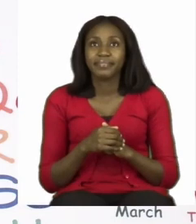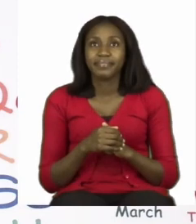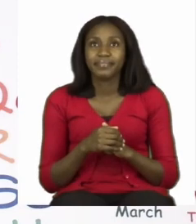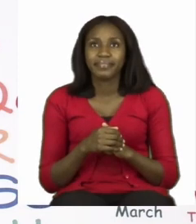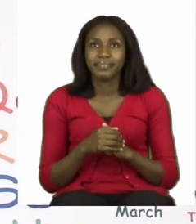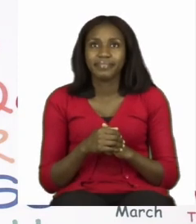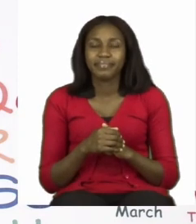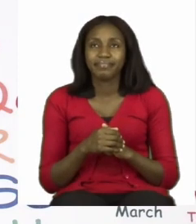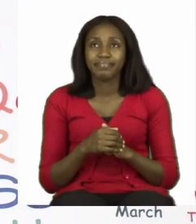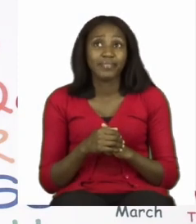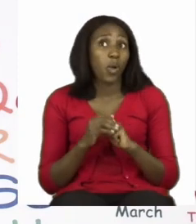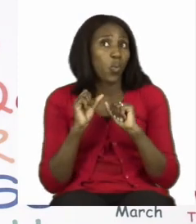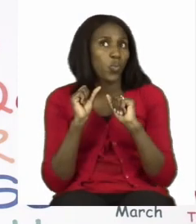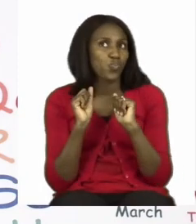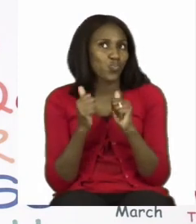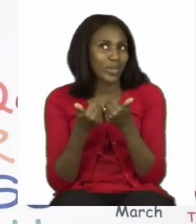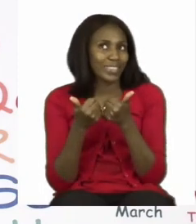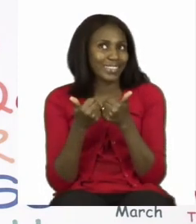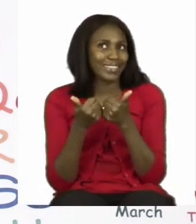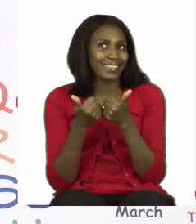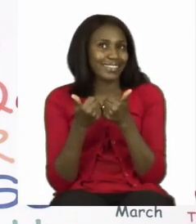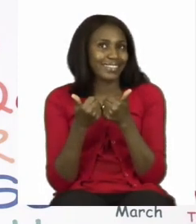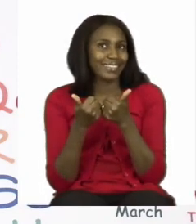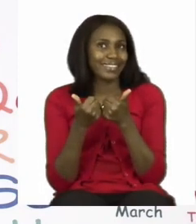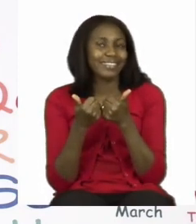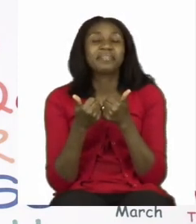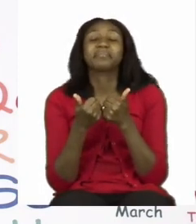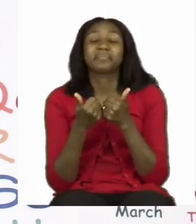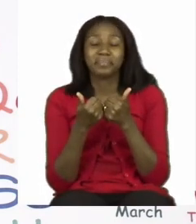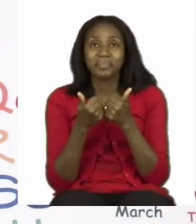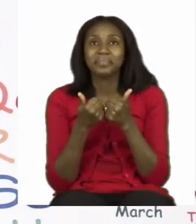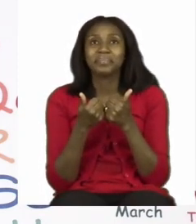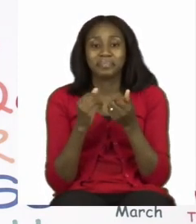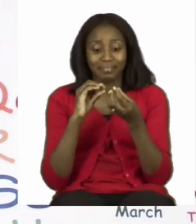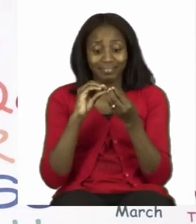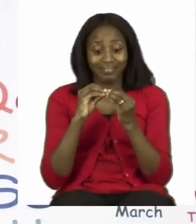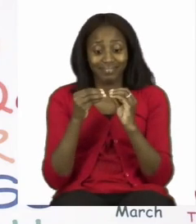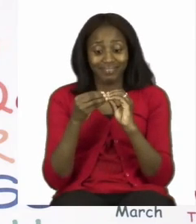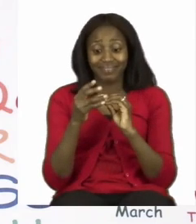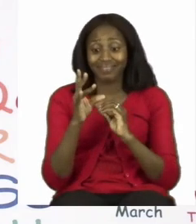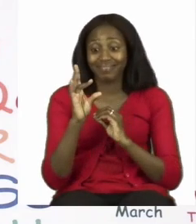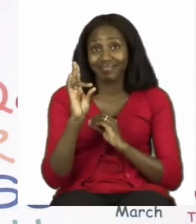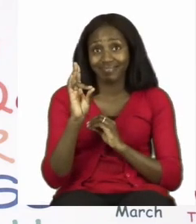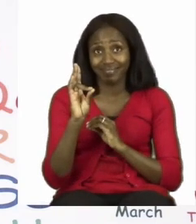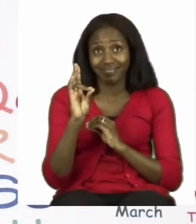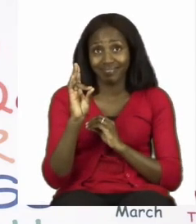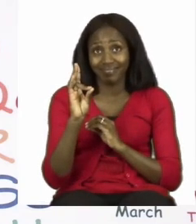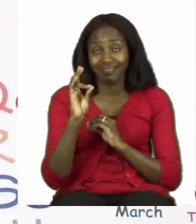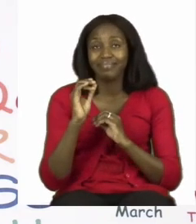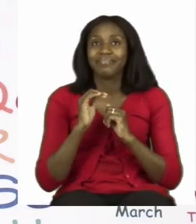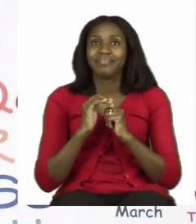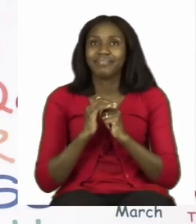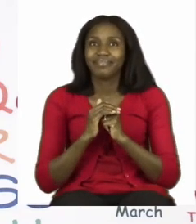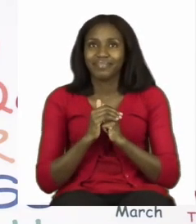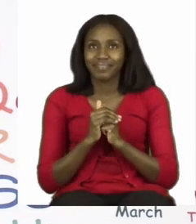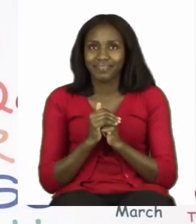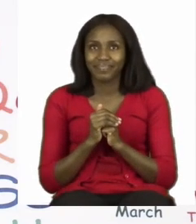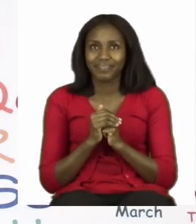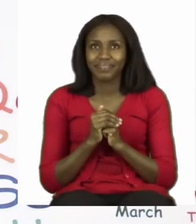There we go. That's number six. Number seven. We go across